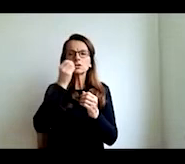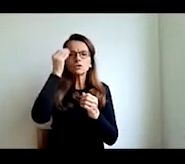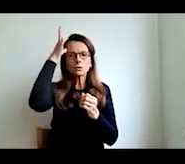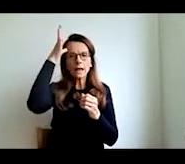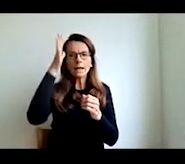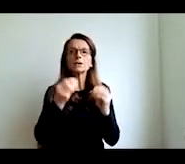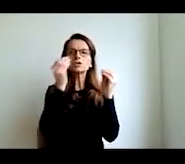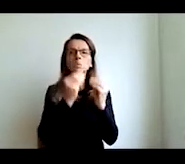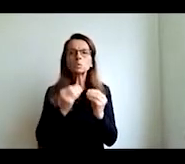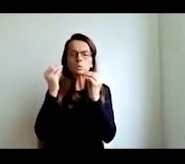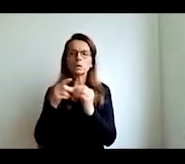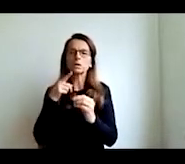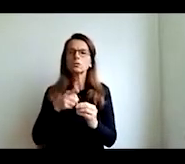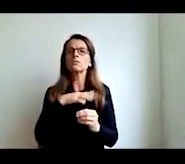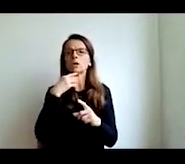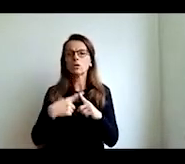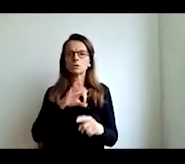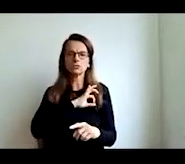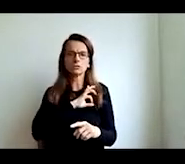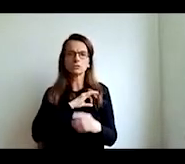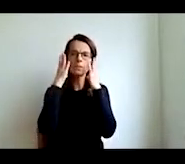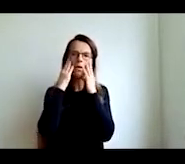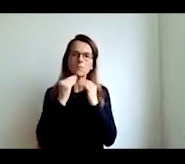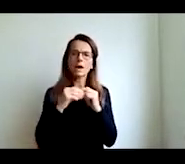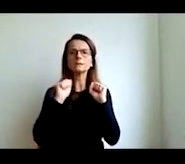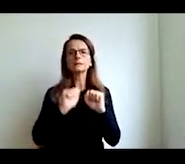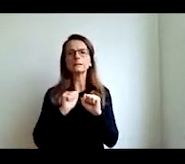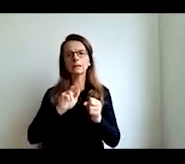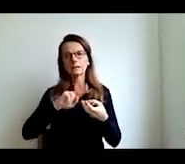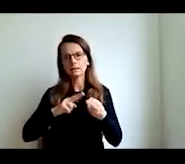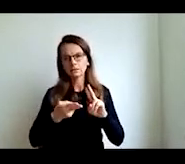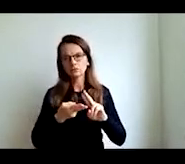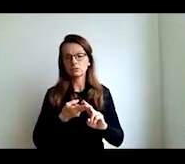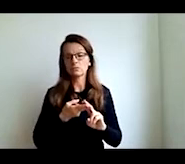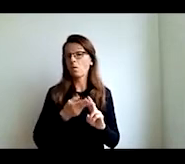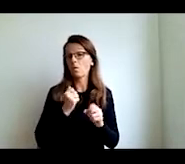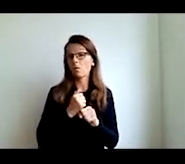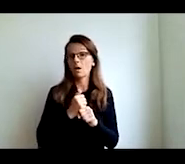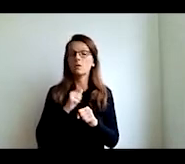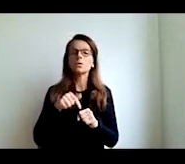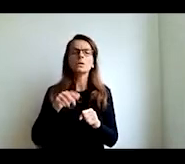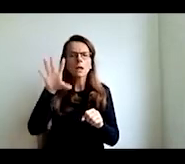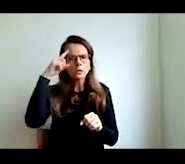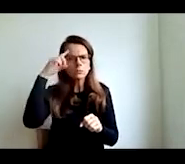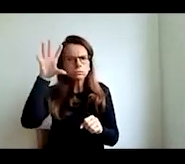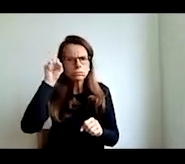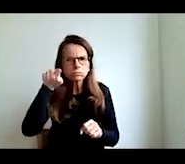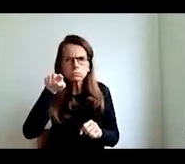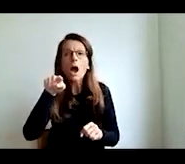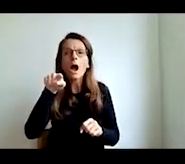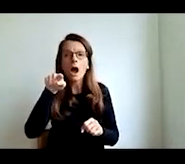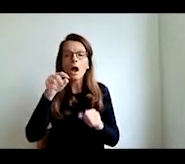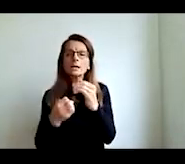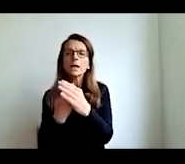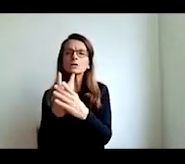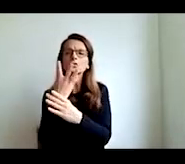you need to recognize emerging trends and patterns and see how they may benefit or obstruct the goal of change and